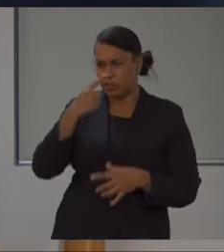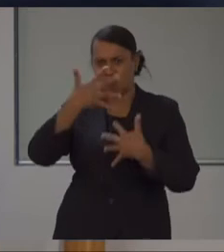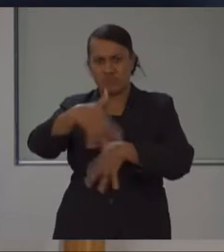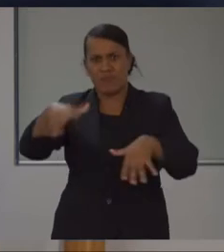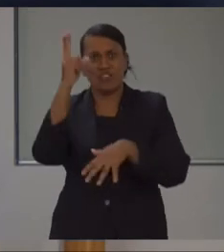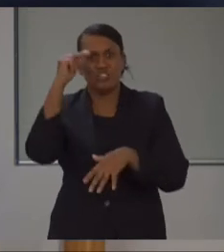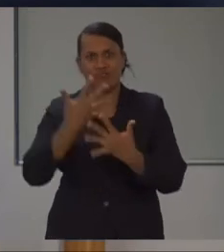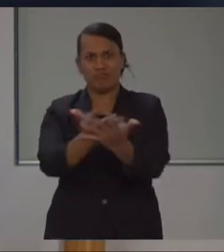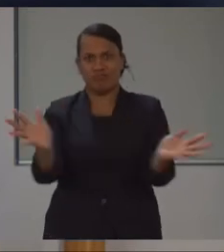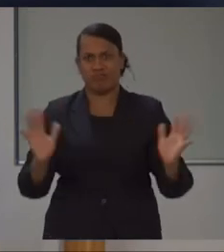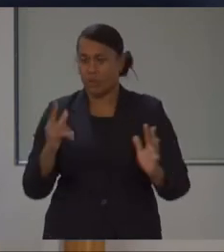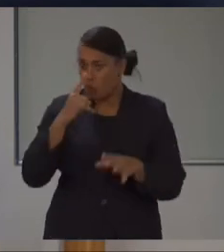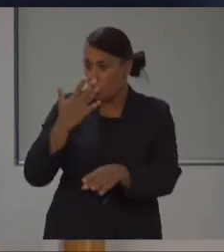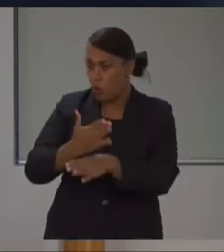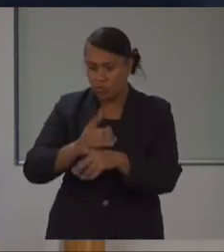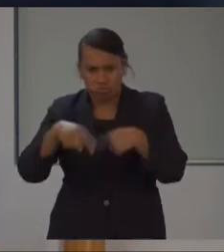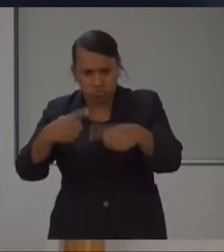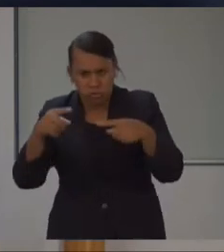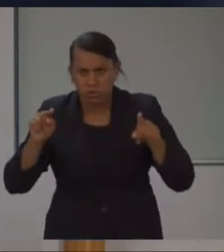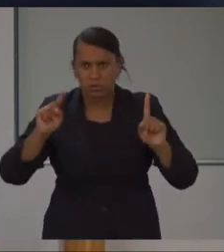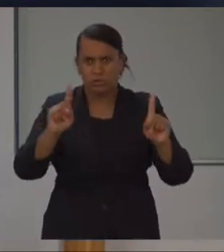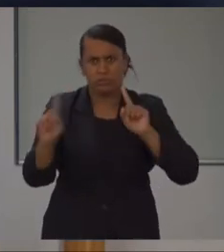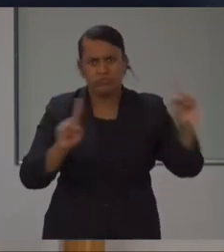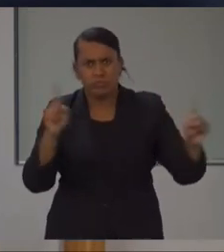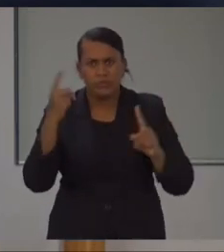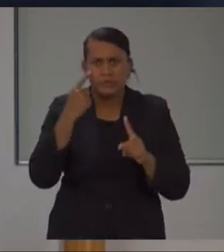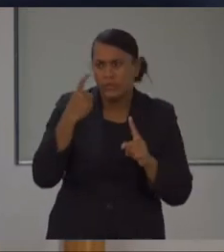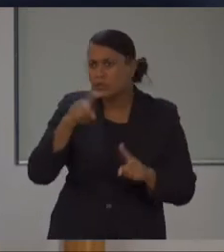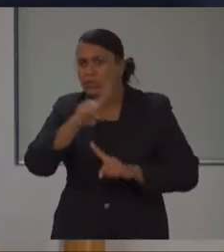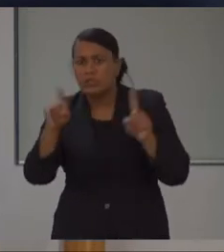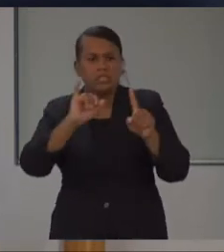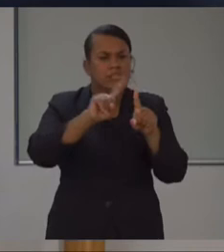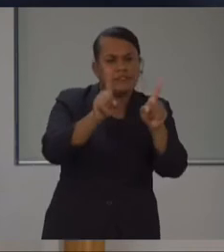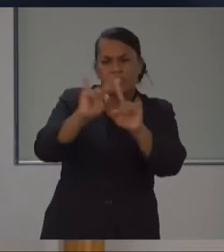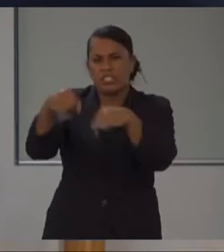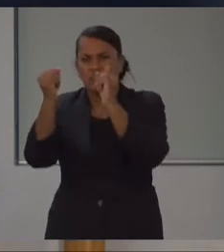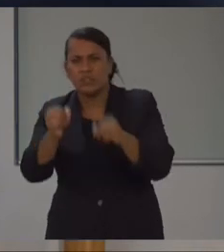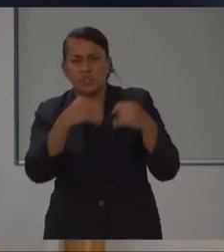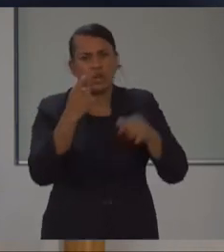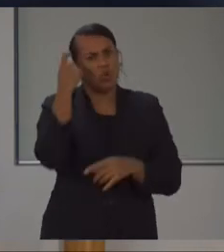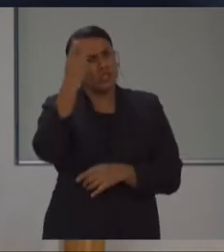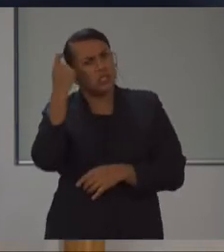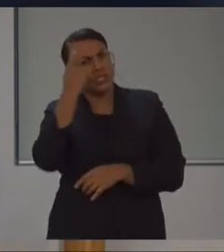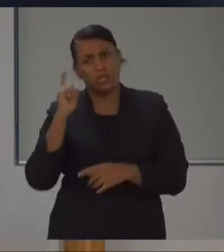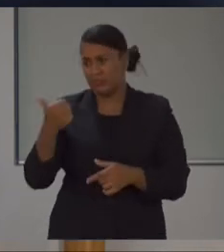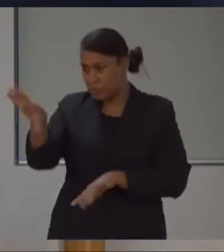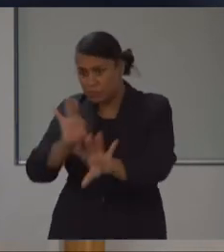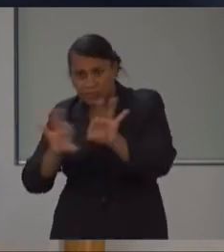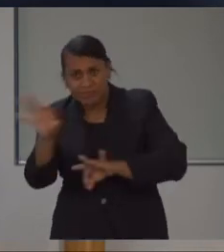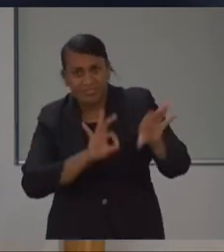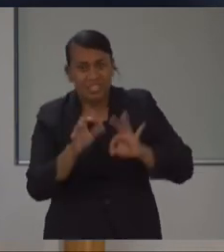continue to find those individuals that may be of concern, and they have been tested and all have been negative.